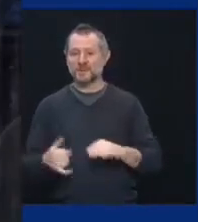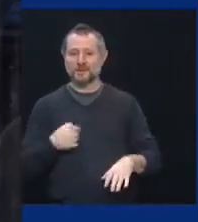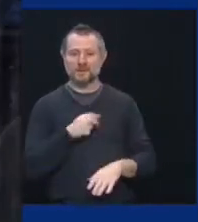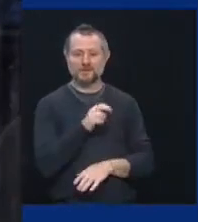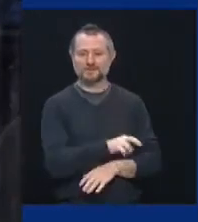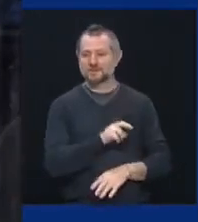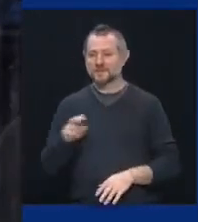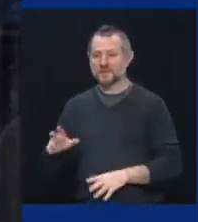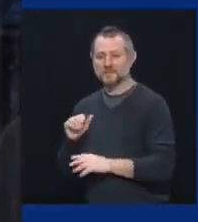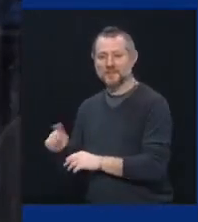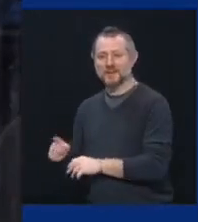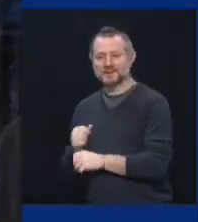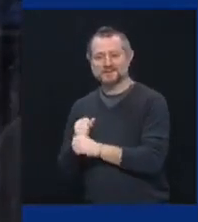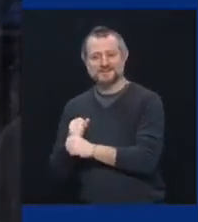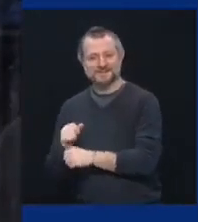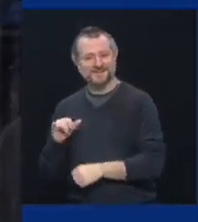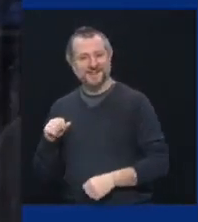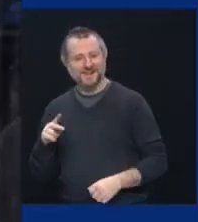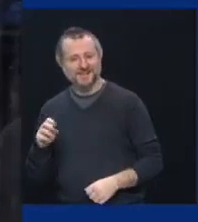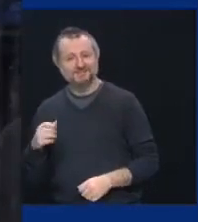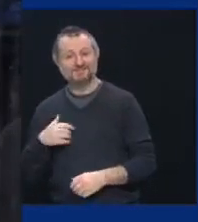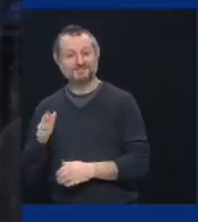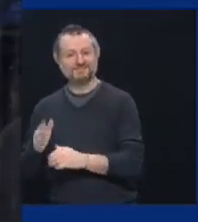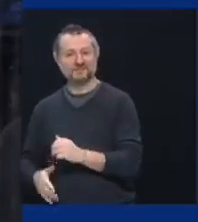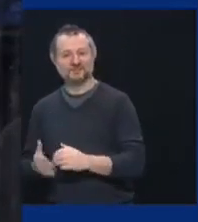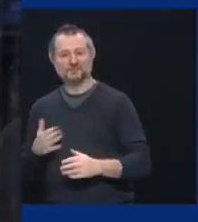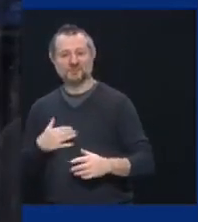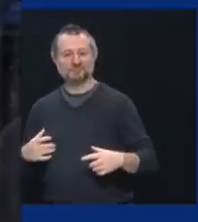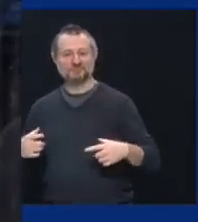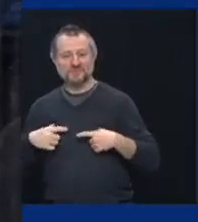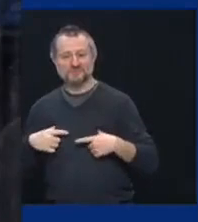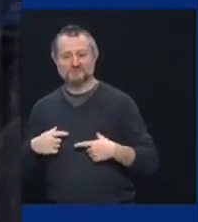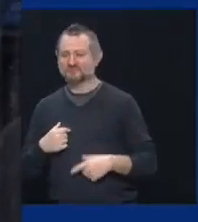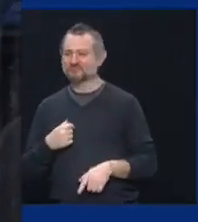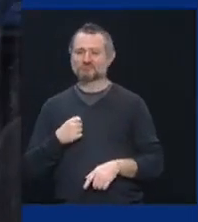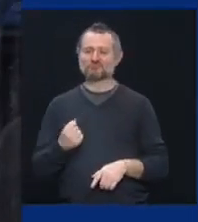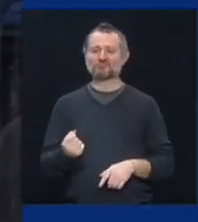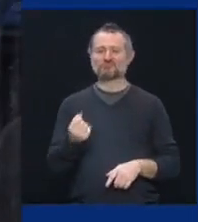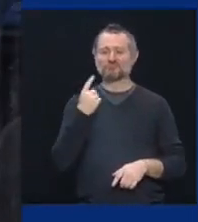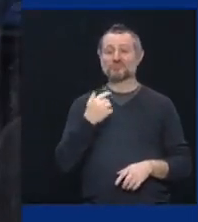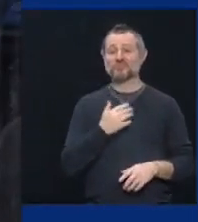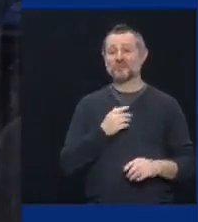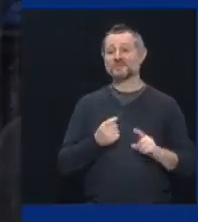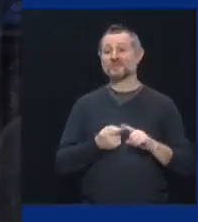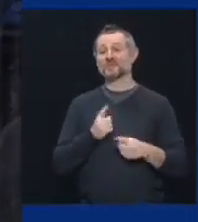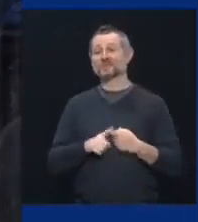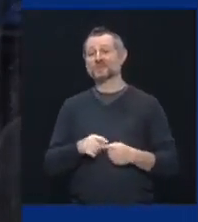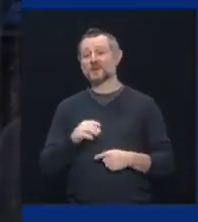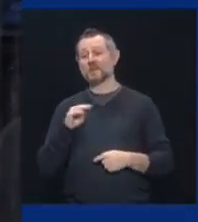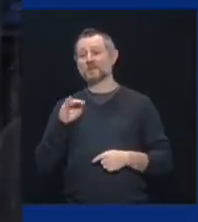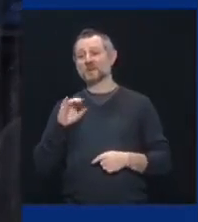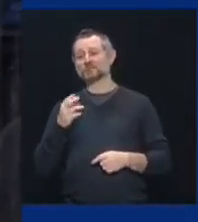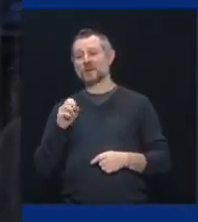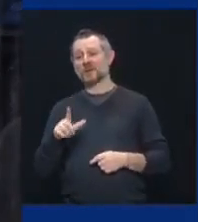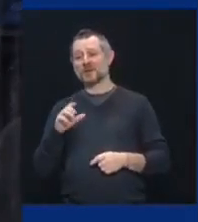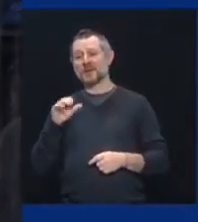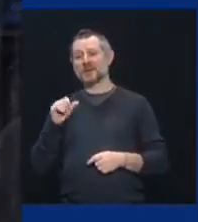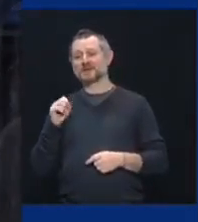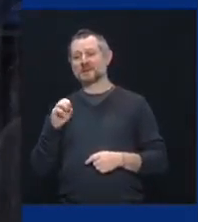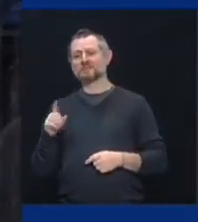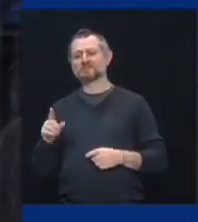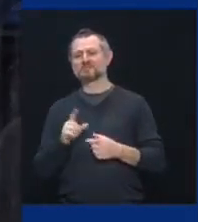I got the whole two sided thing and I, I got it. As my friend, Michael Kay says, he says, I'm a fraud as a fan because I like baseball